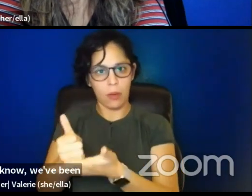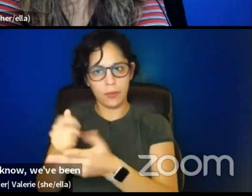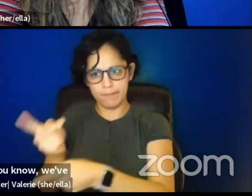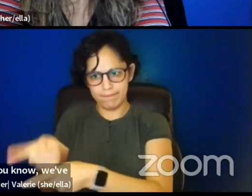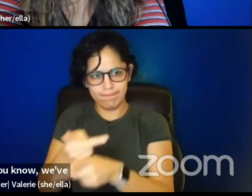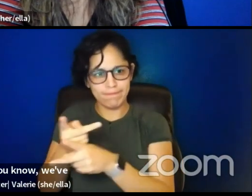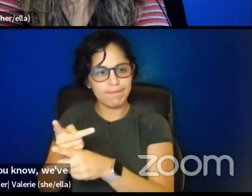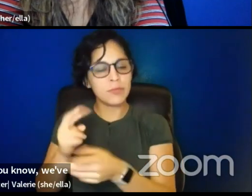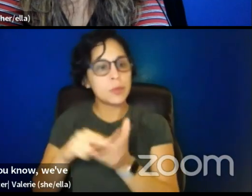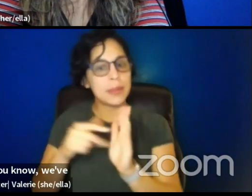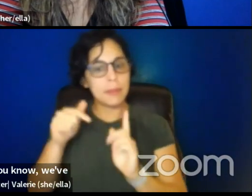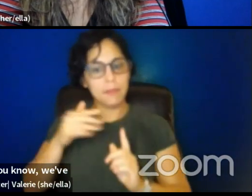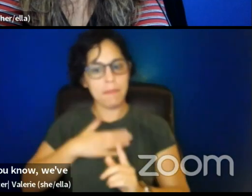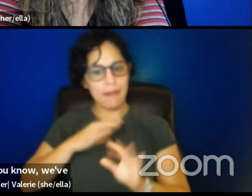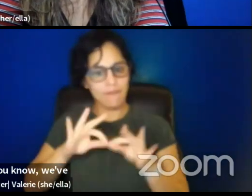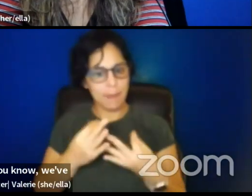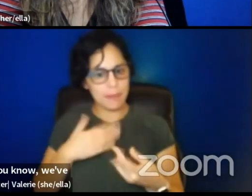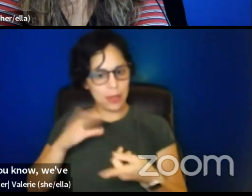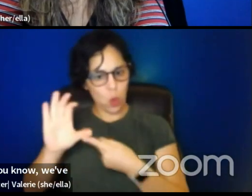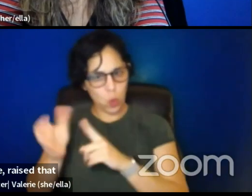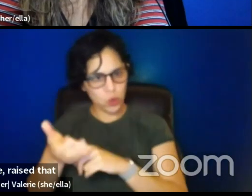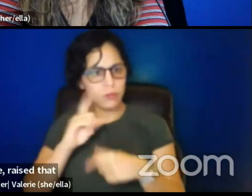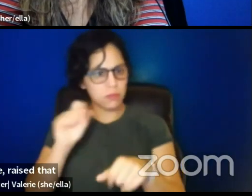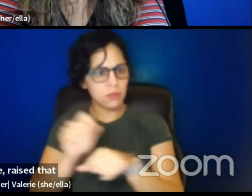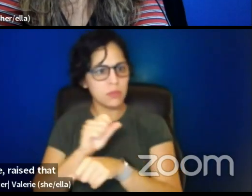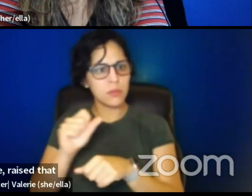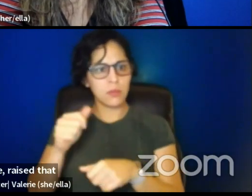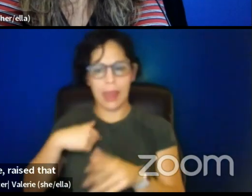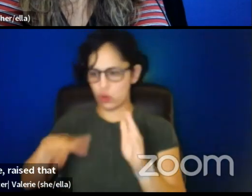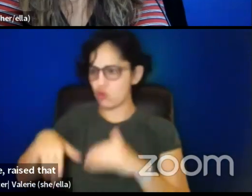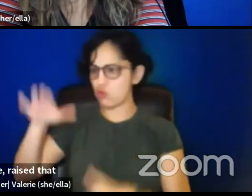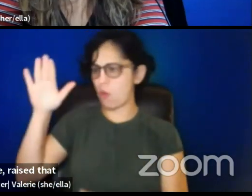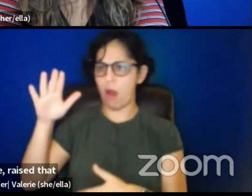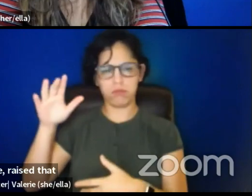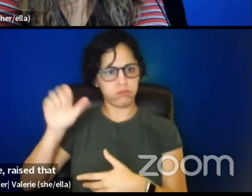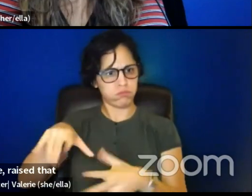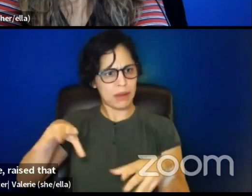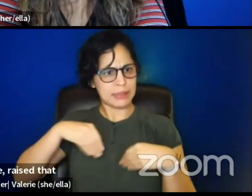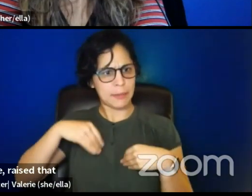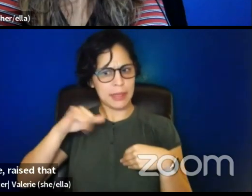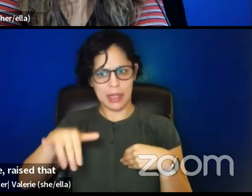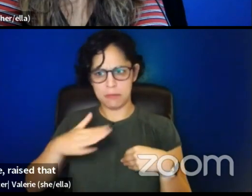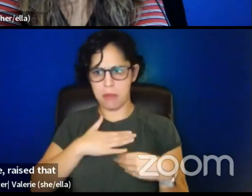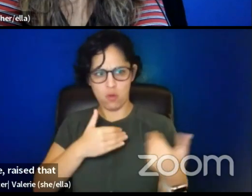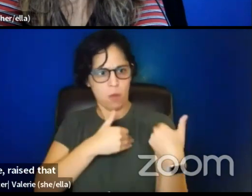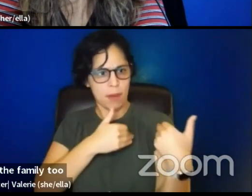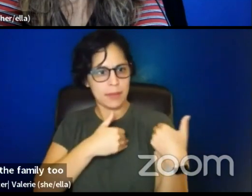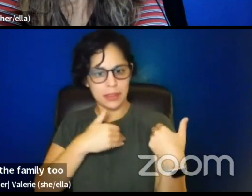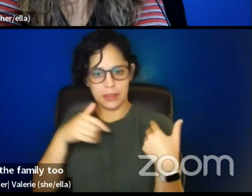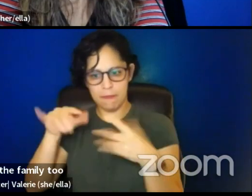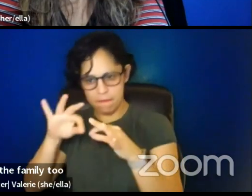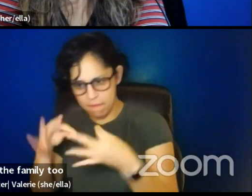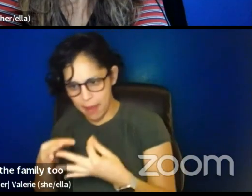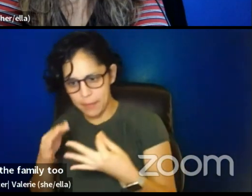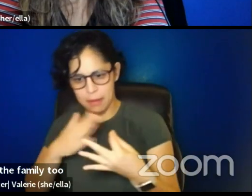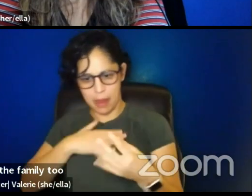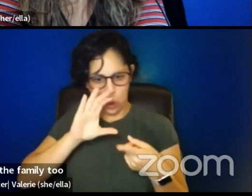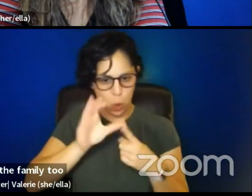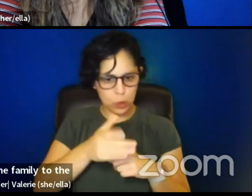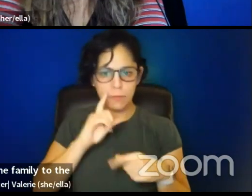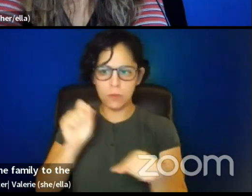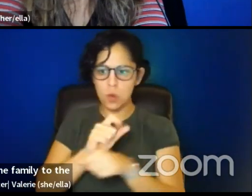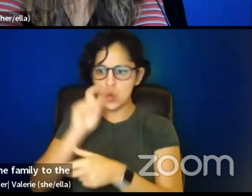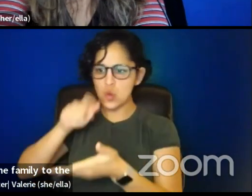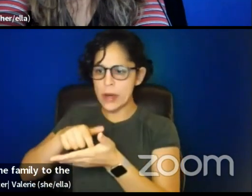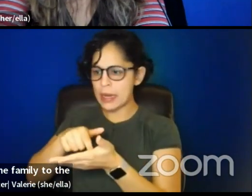in my family and in my culture raised that that is part of your responsibility to the family, to the culture, that the recognizing the potential of the little